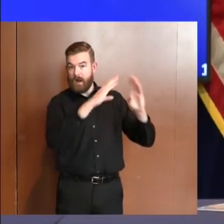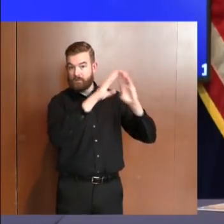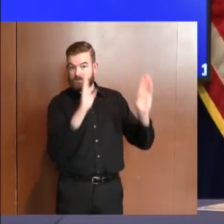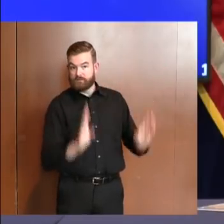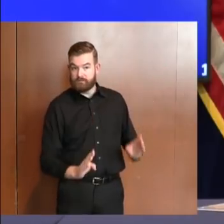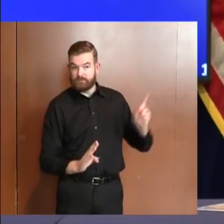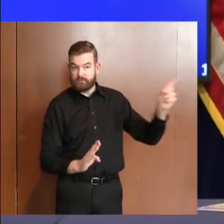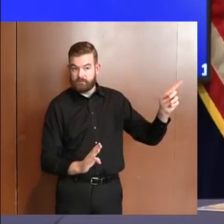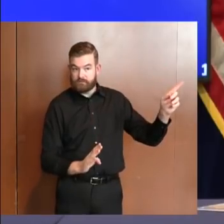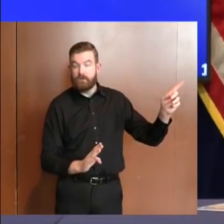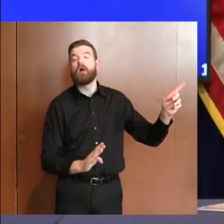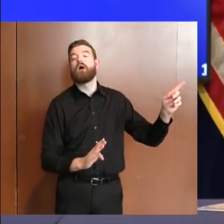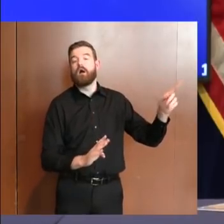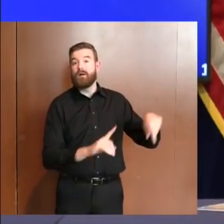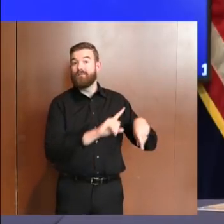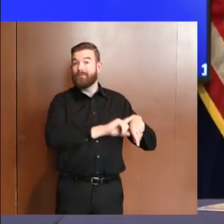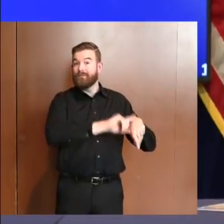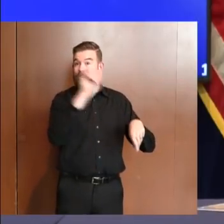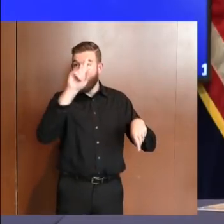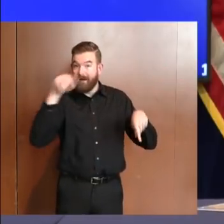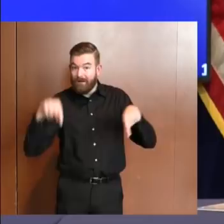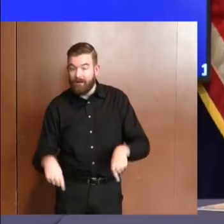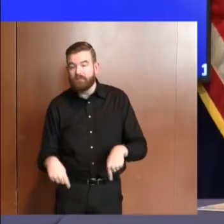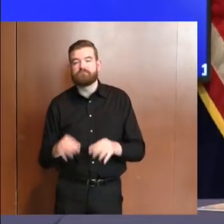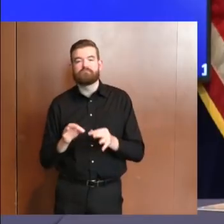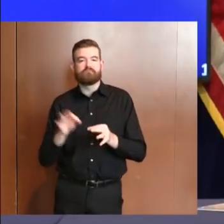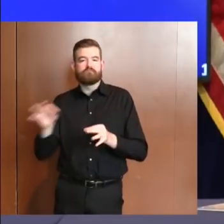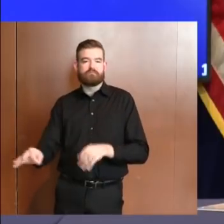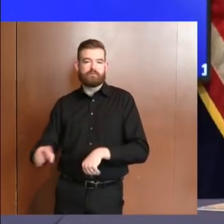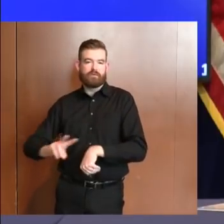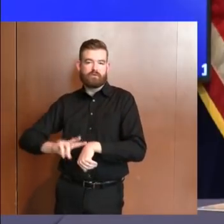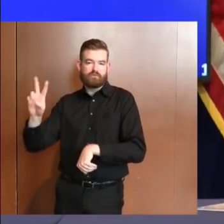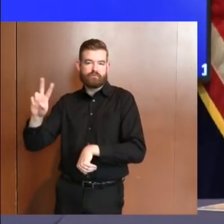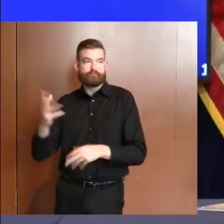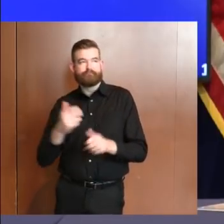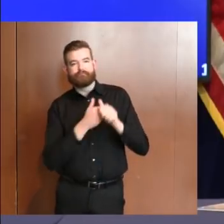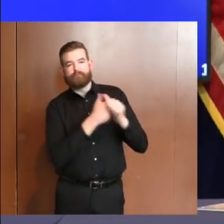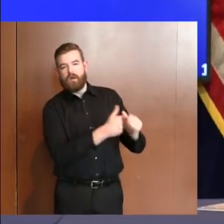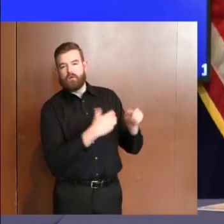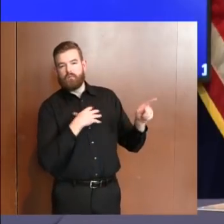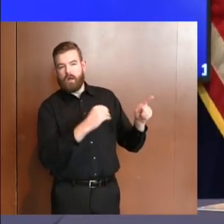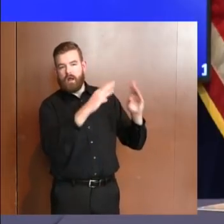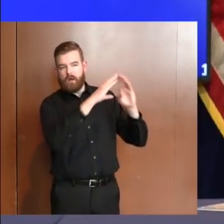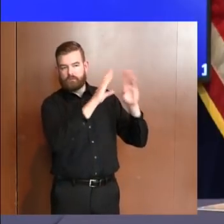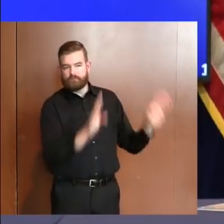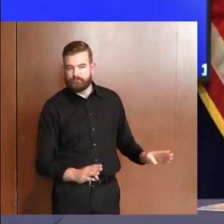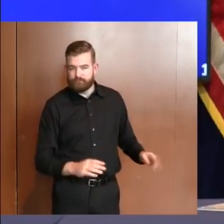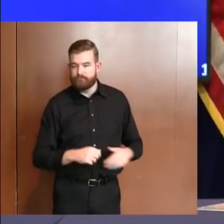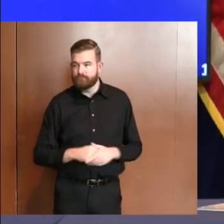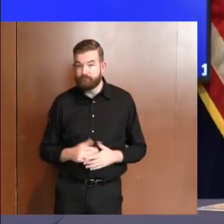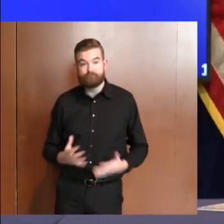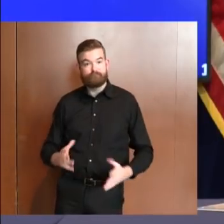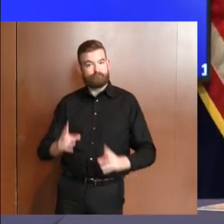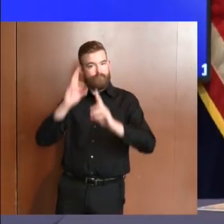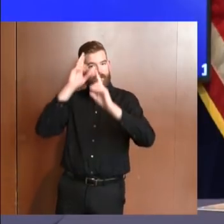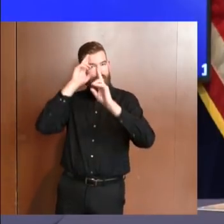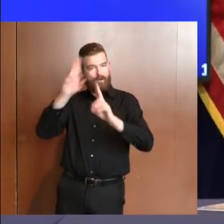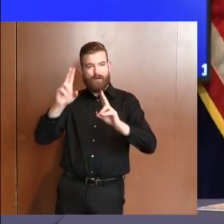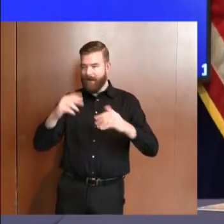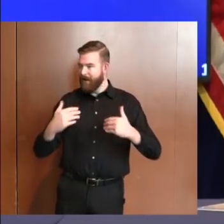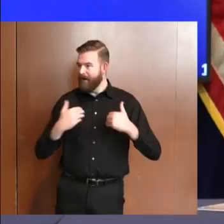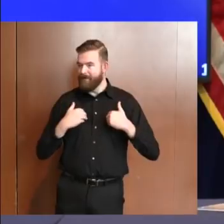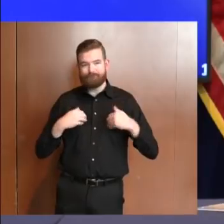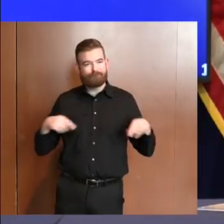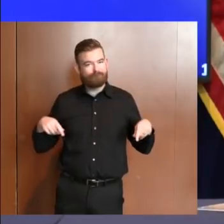time frame here. So I'm honored to be joined today, as I am every day,